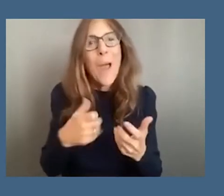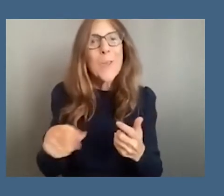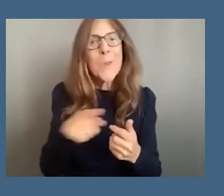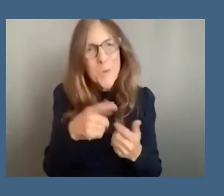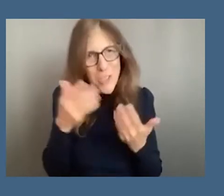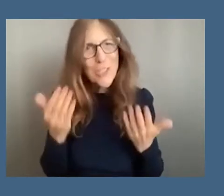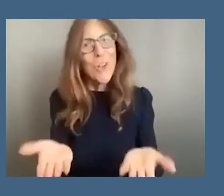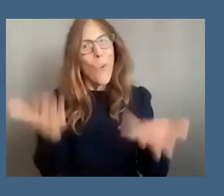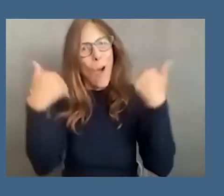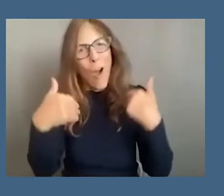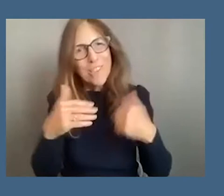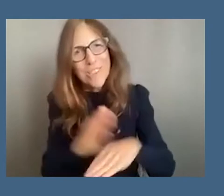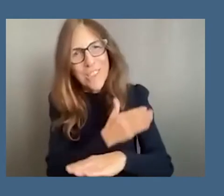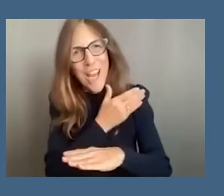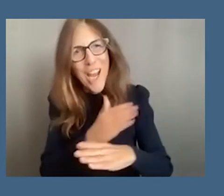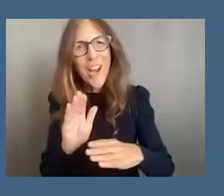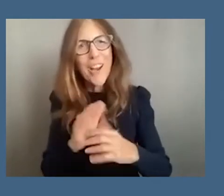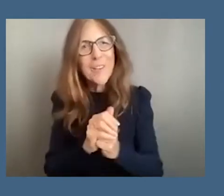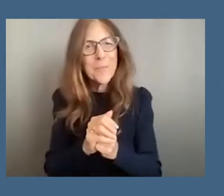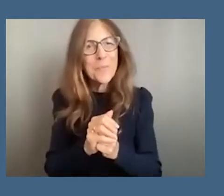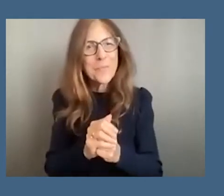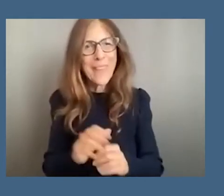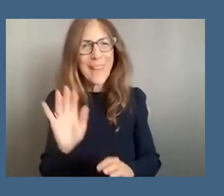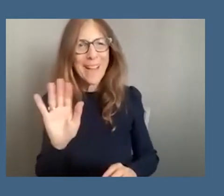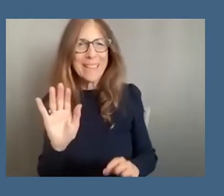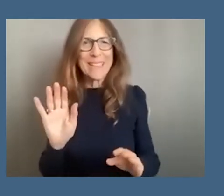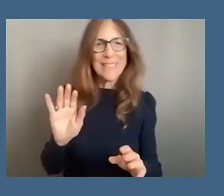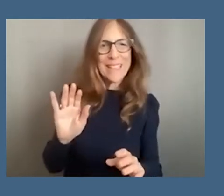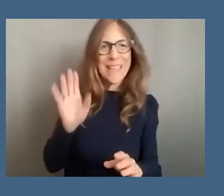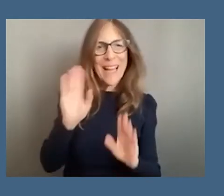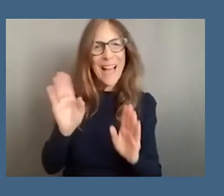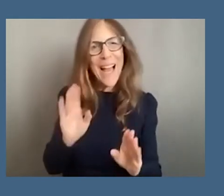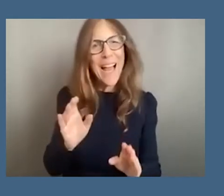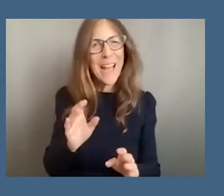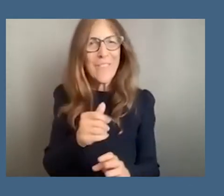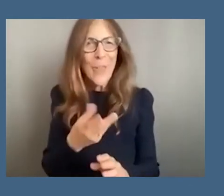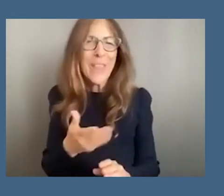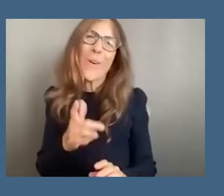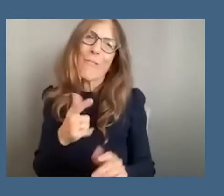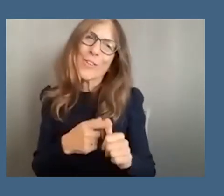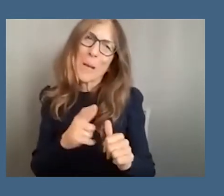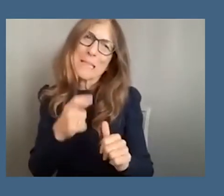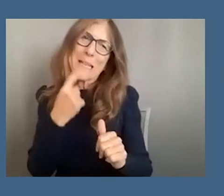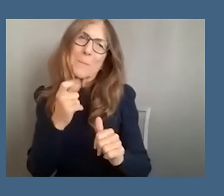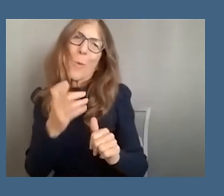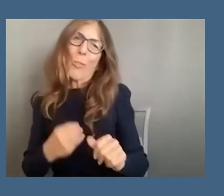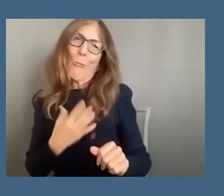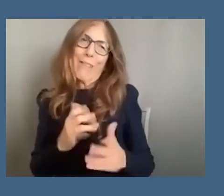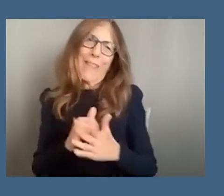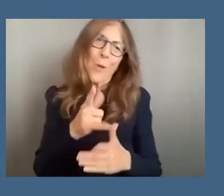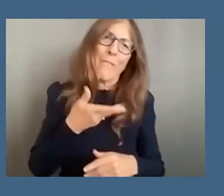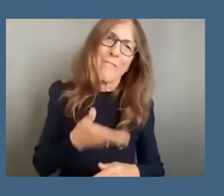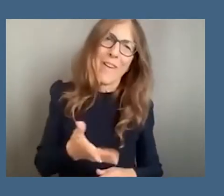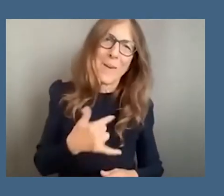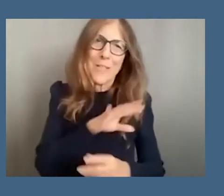and share in sure so a couple things first off i'm so pleased that you invited me to speak on this panel today and